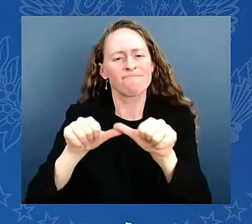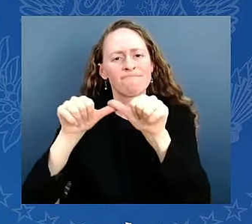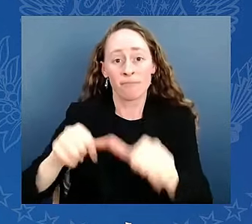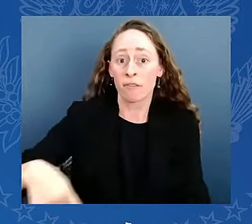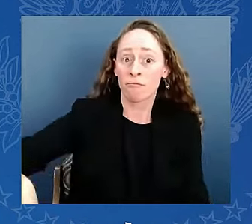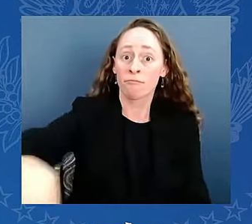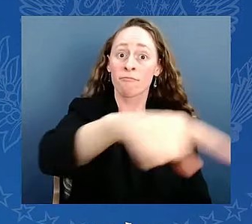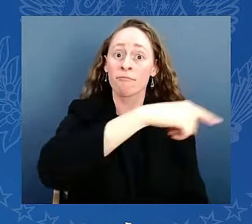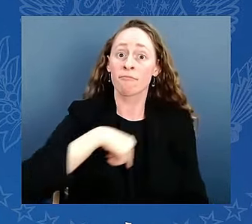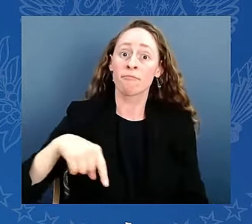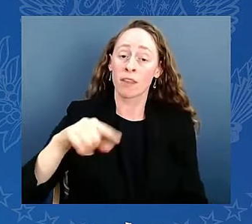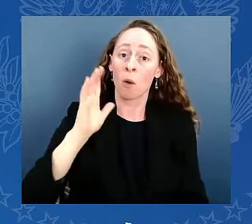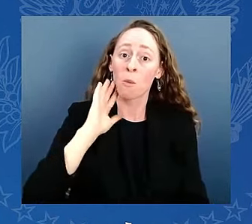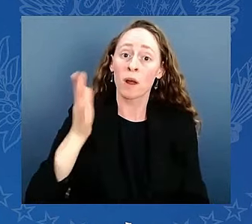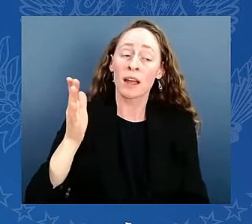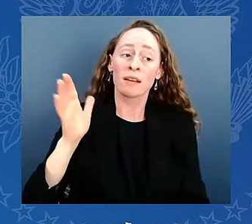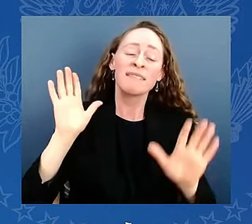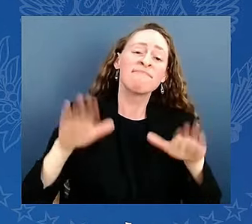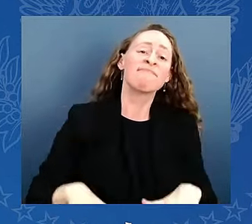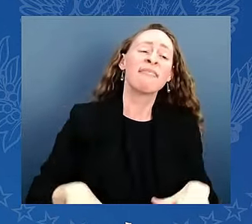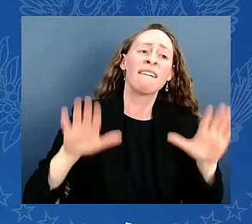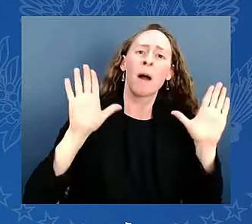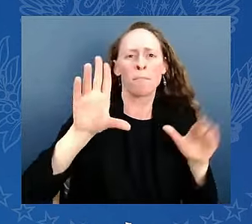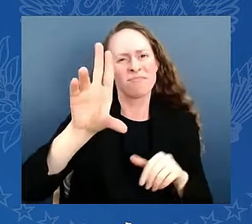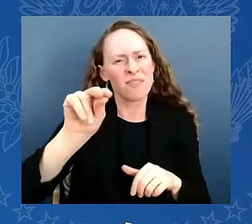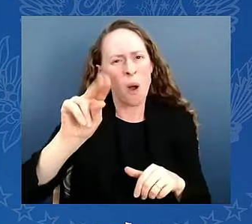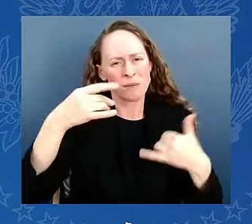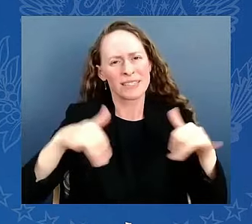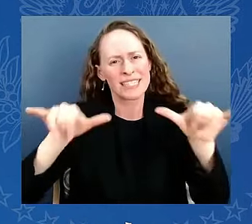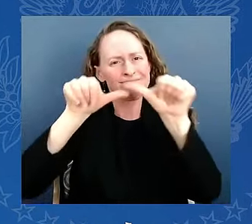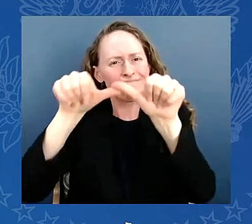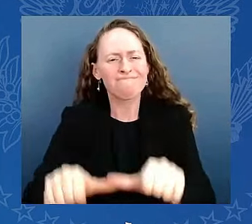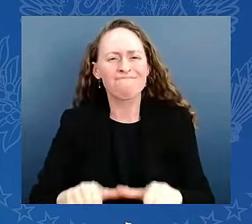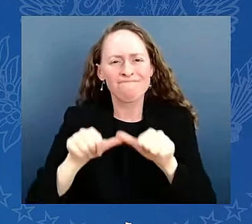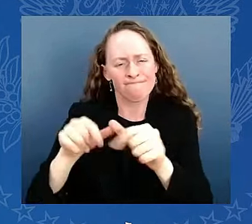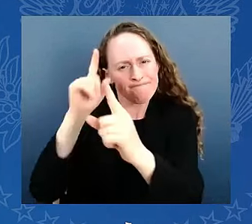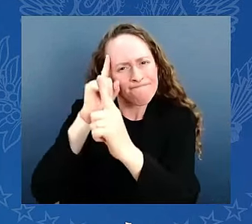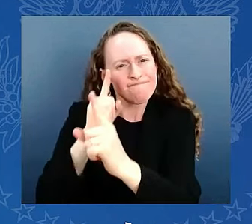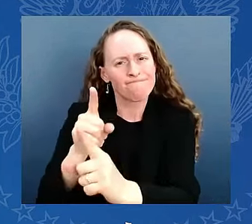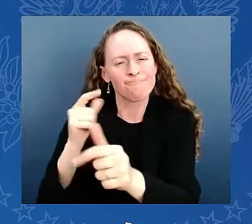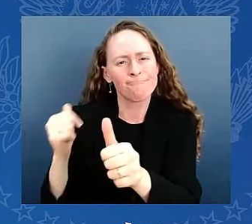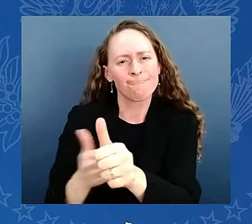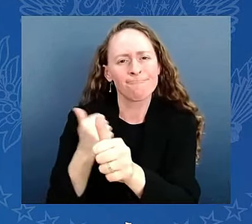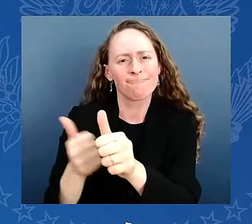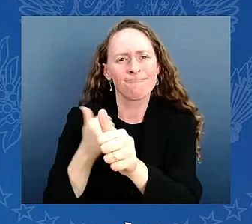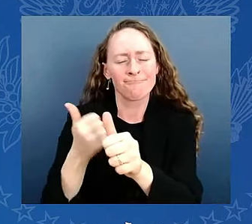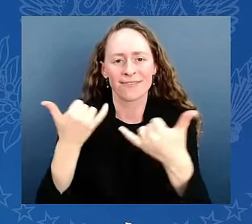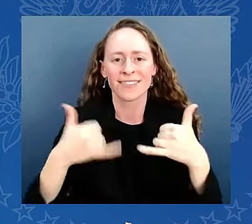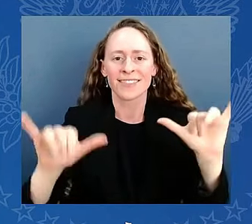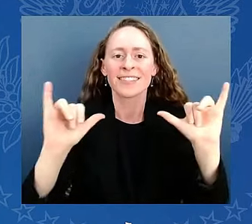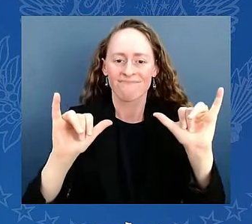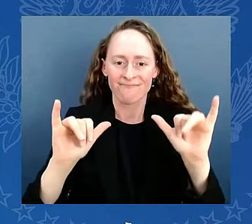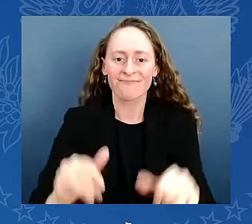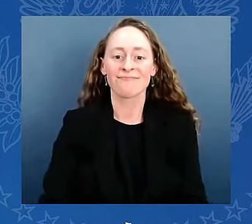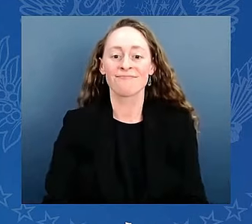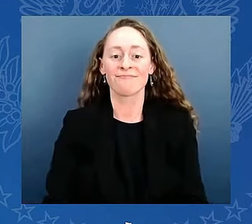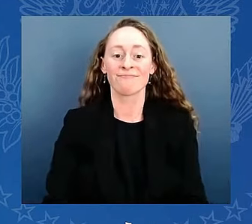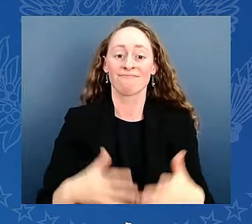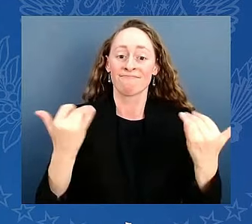In just a few months, the American people will choose the course of America's future. I made my choice.